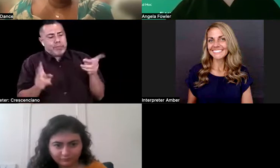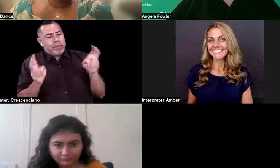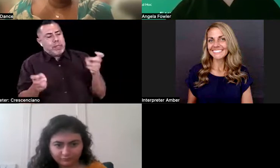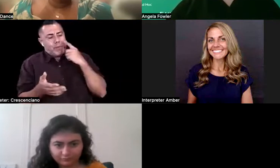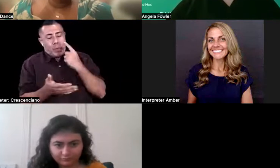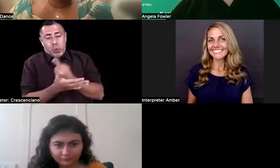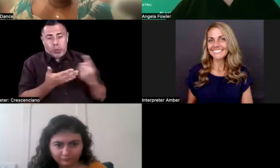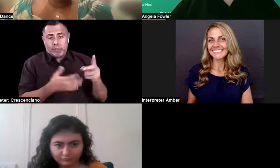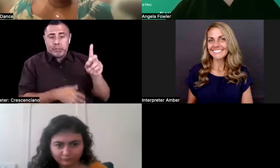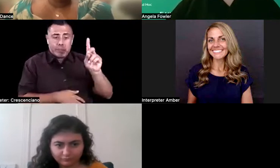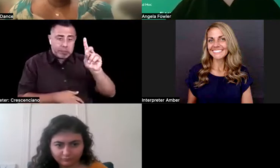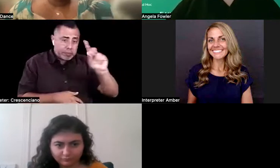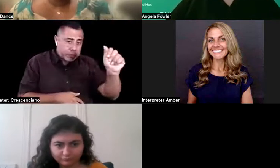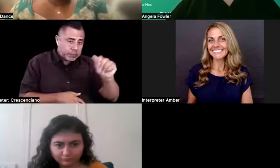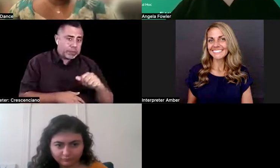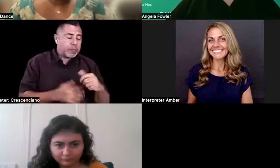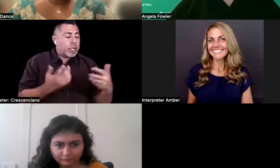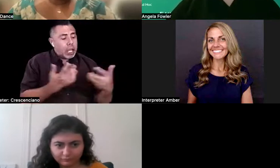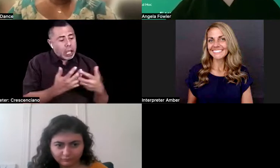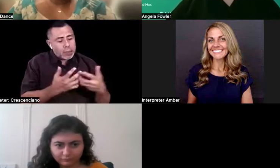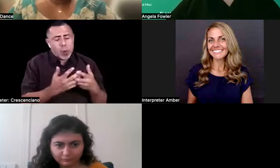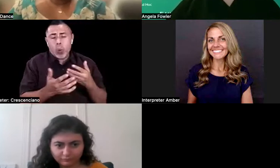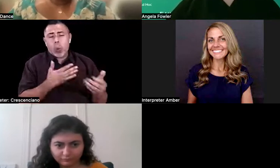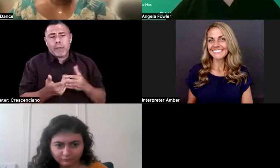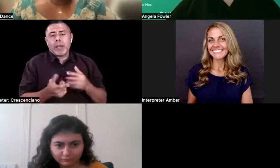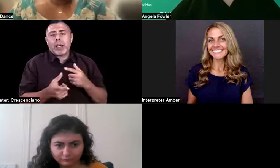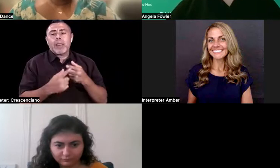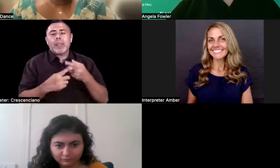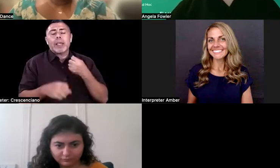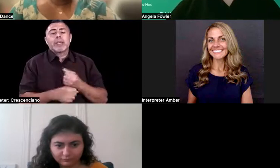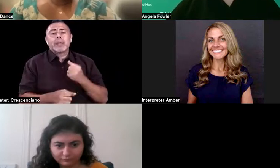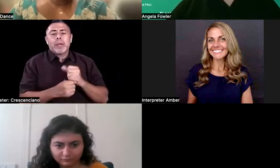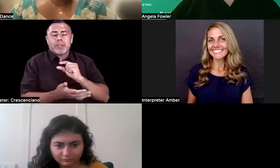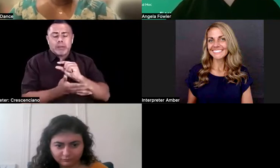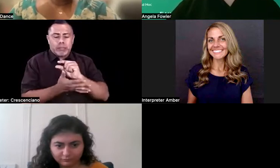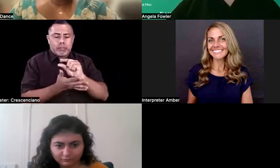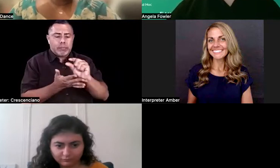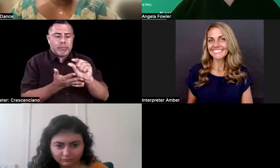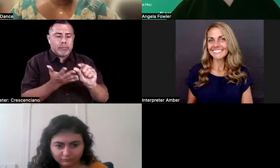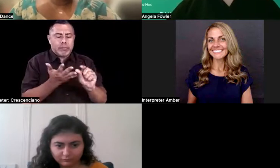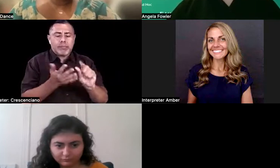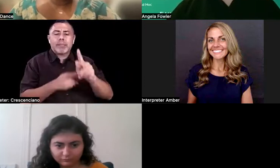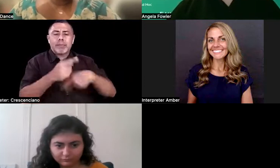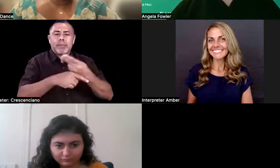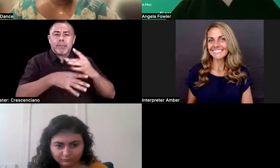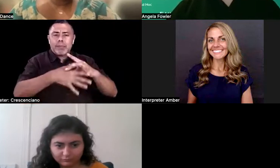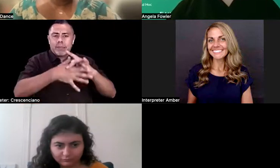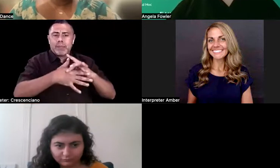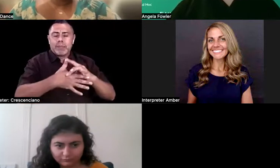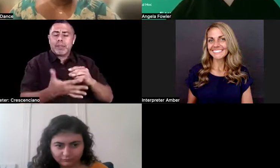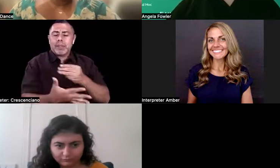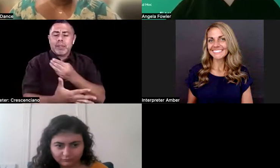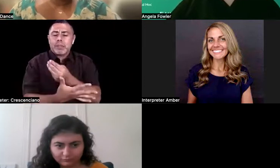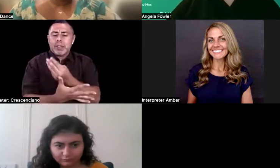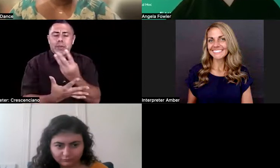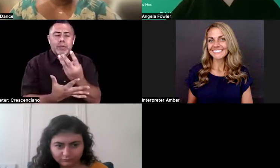create micro pieces of content Monday, Monday, Wednesday, and Friday for the week based on the macro. You keep